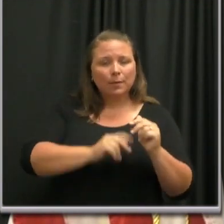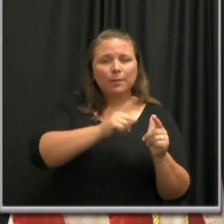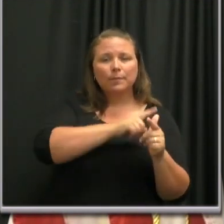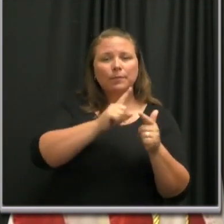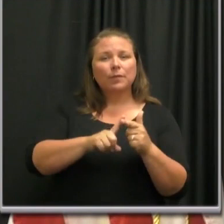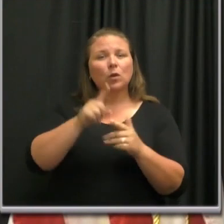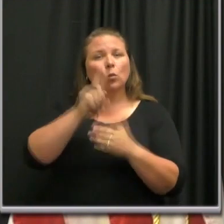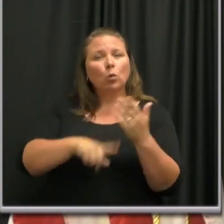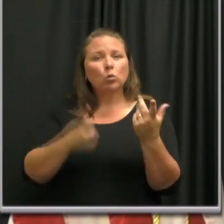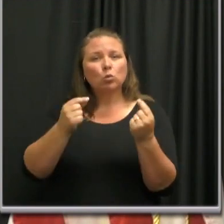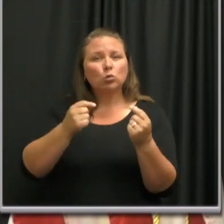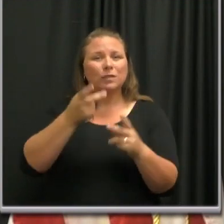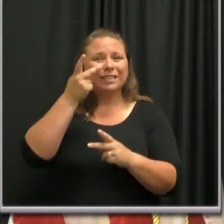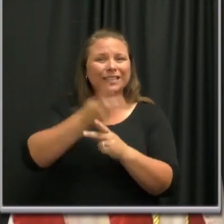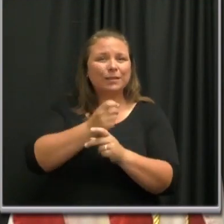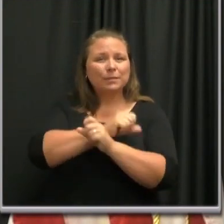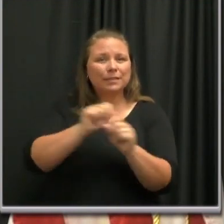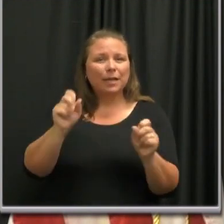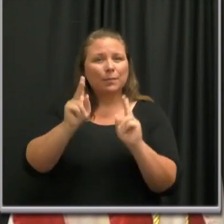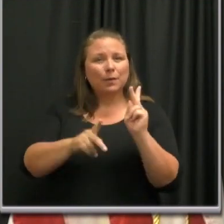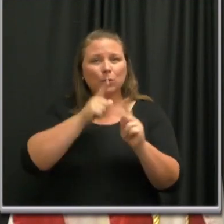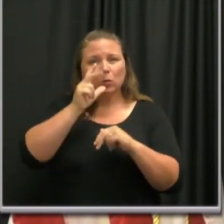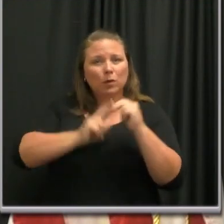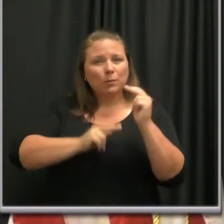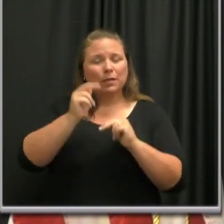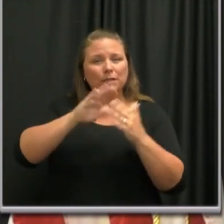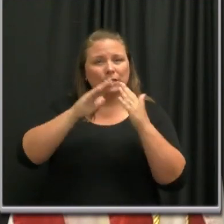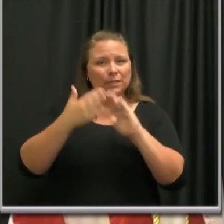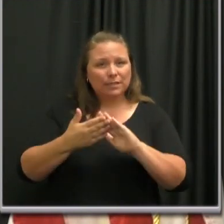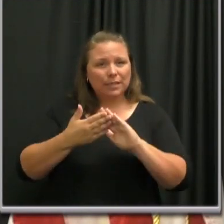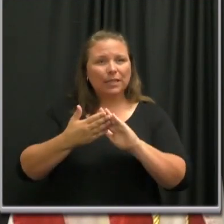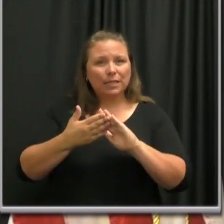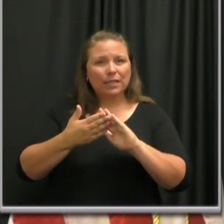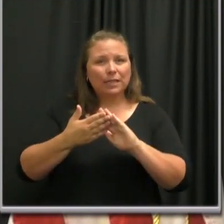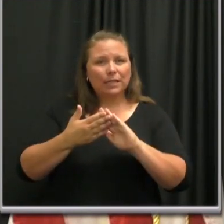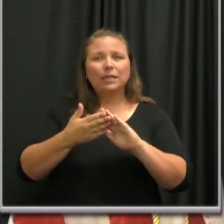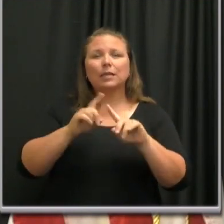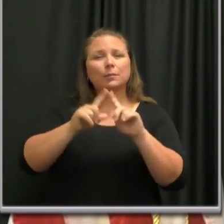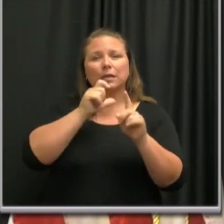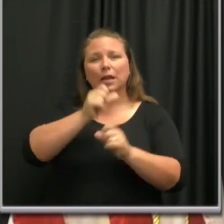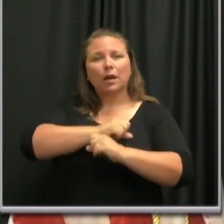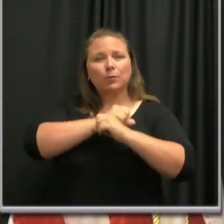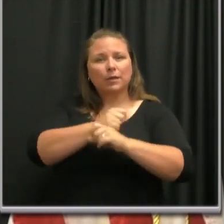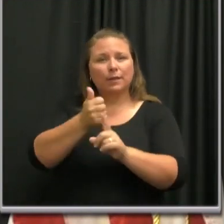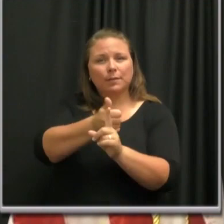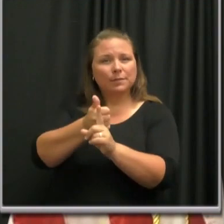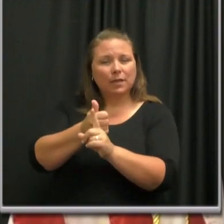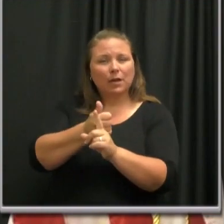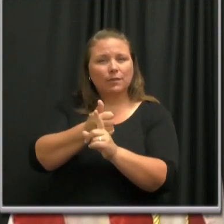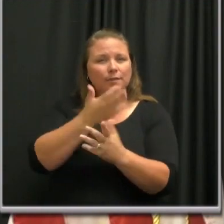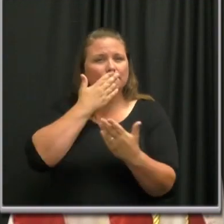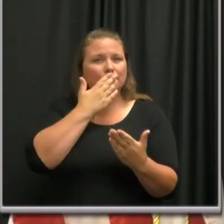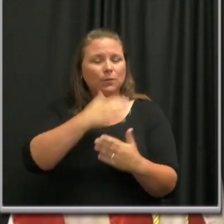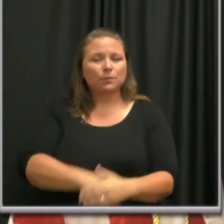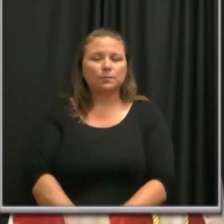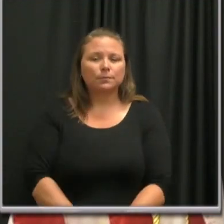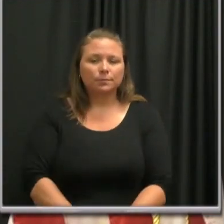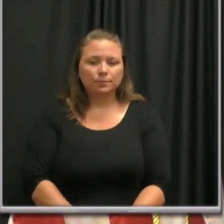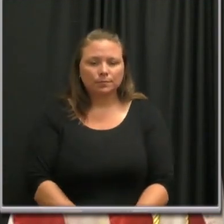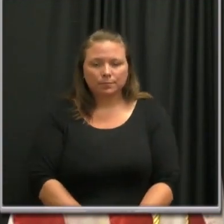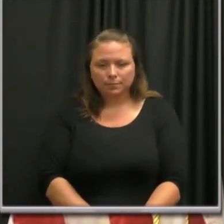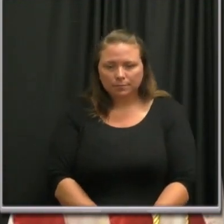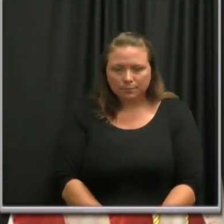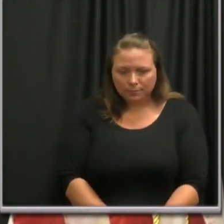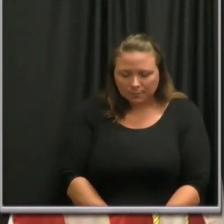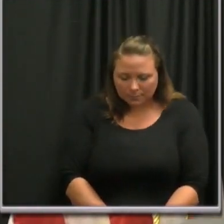done to ensure the safety of people who are building the city, but feel they are not being protected. Thank you. Thank you, Harriet.